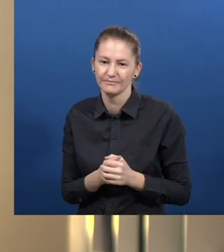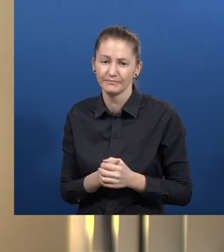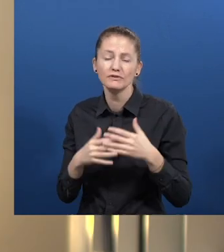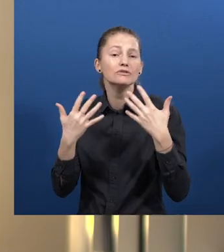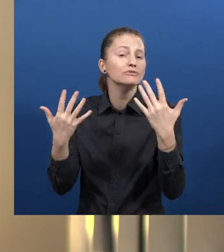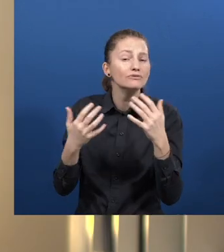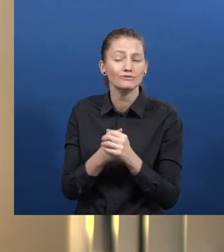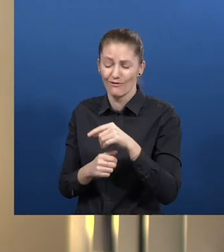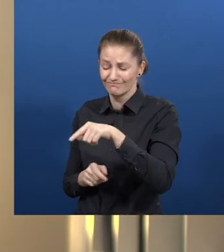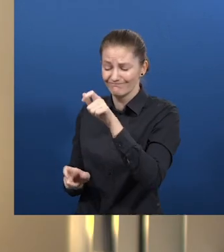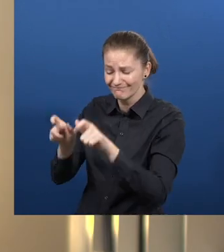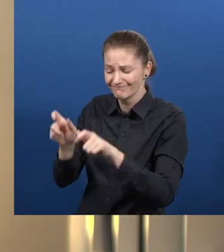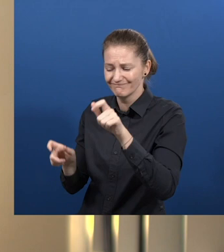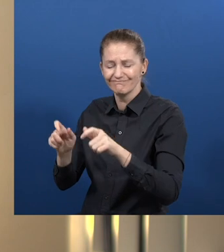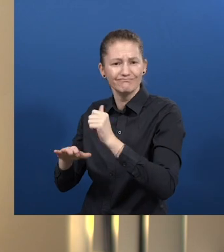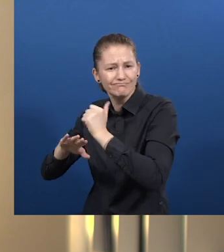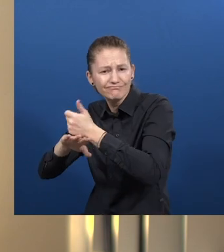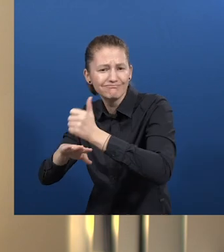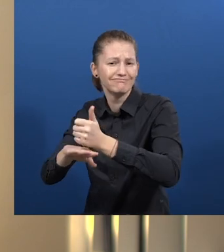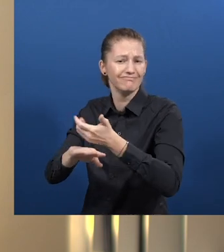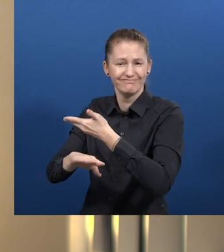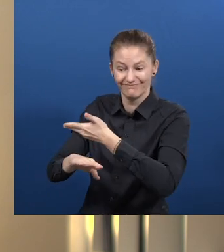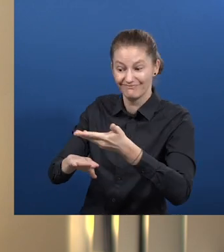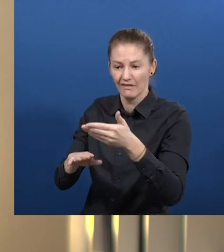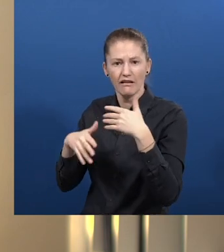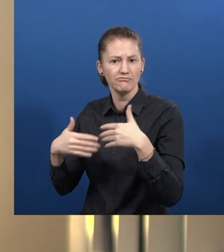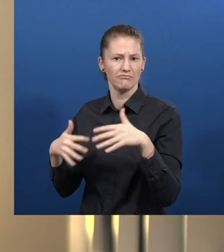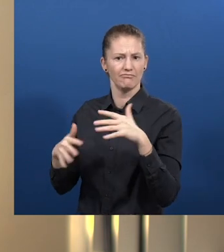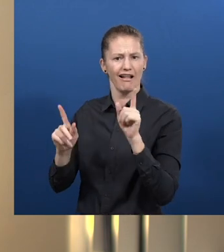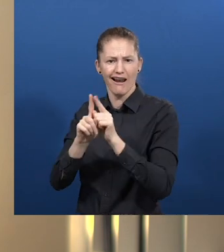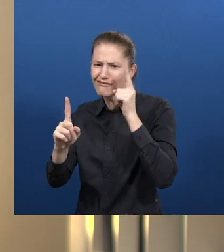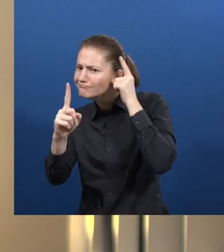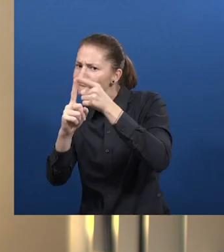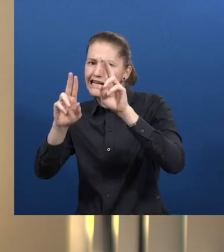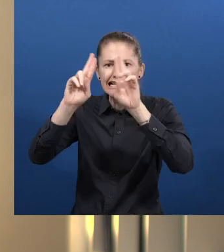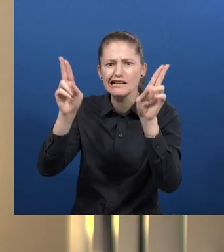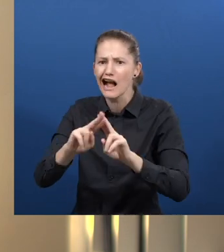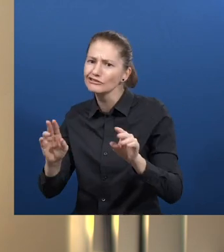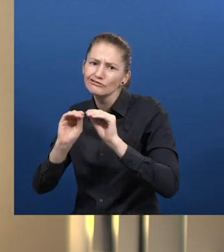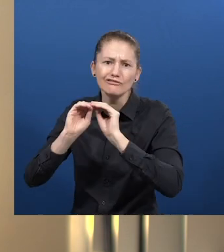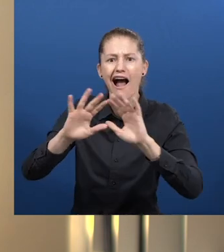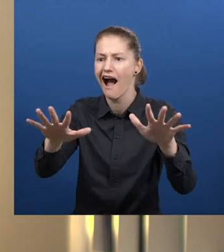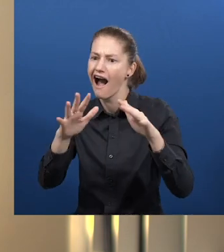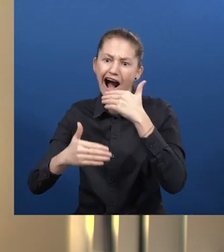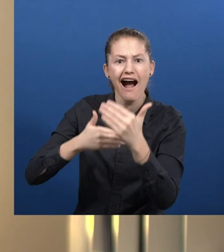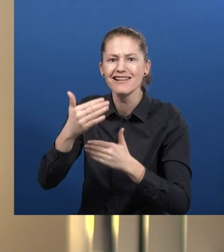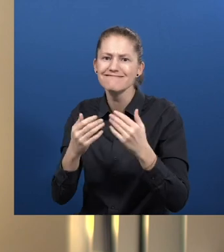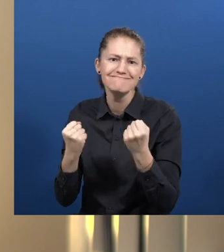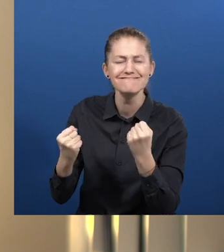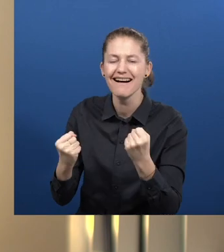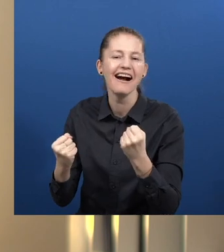that the initial motivation of the founders of the social innovation are not necessarily as oriented towards